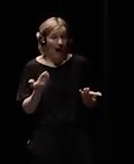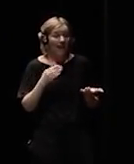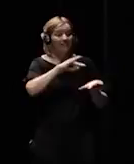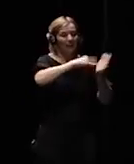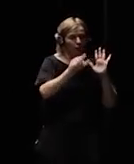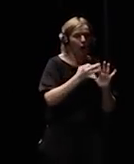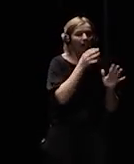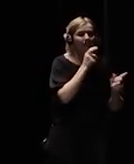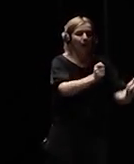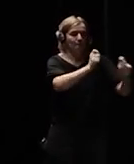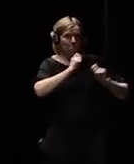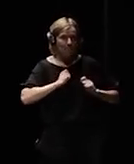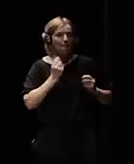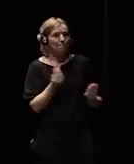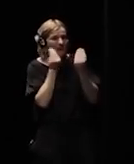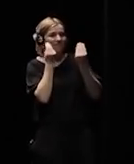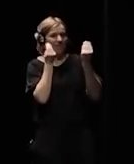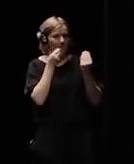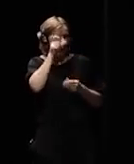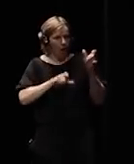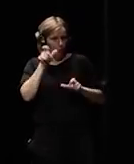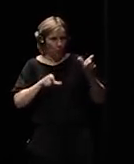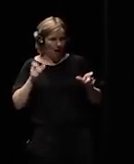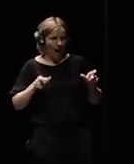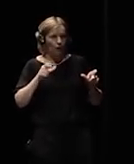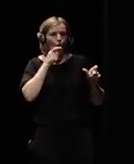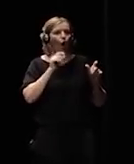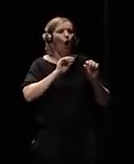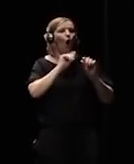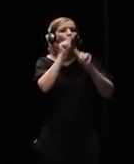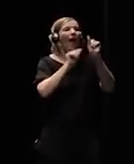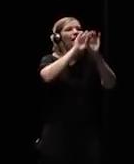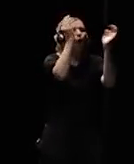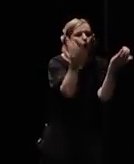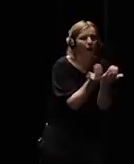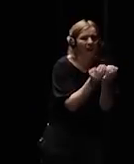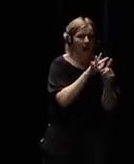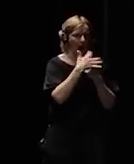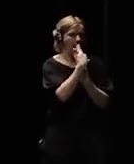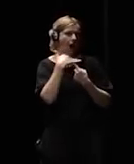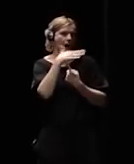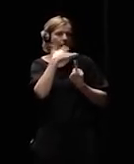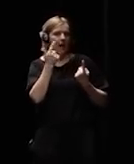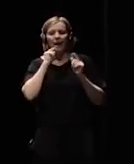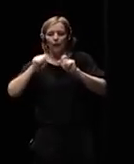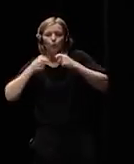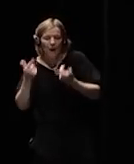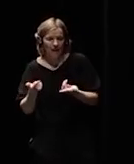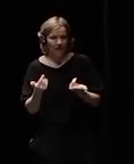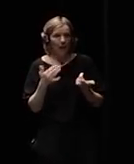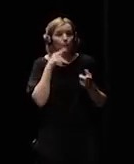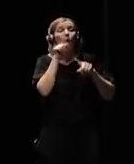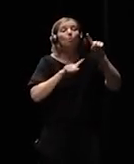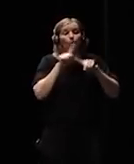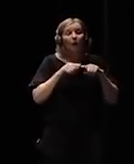not just for the rich for all of us that can use technology because here's the problem as technology